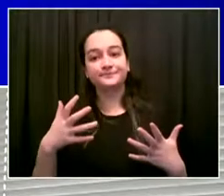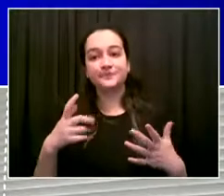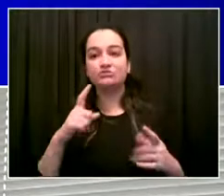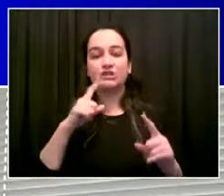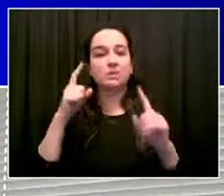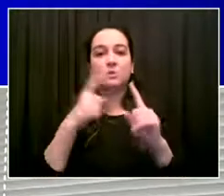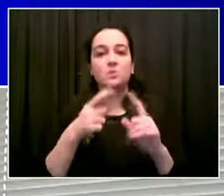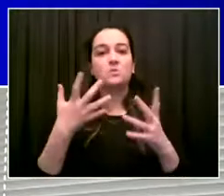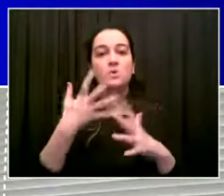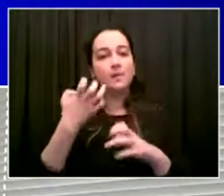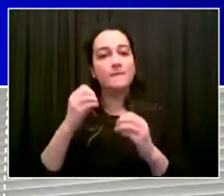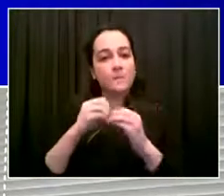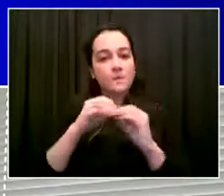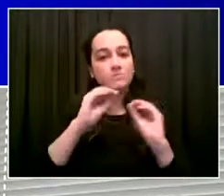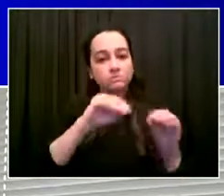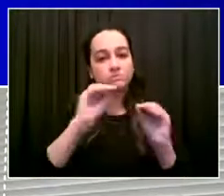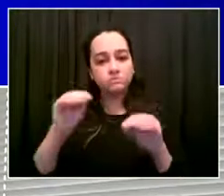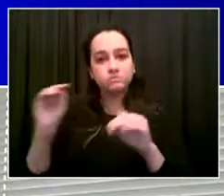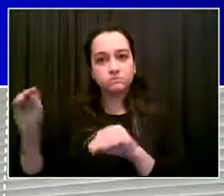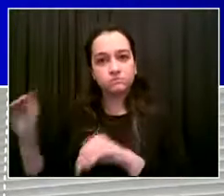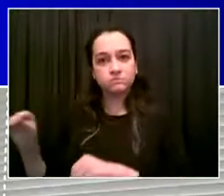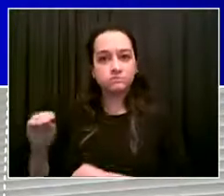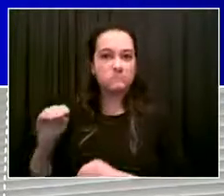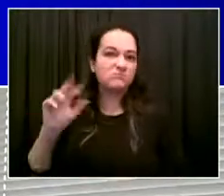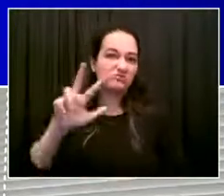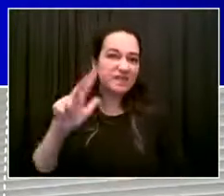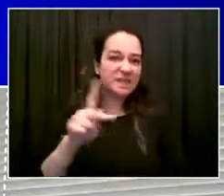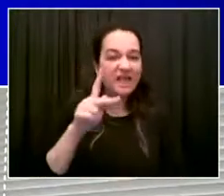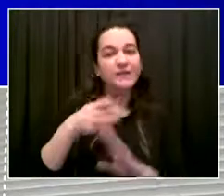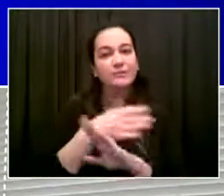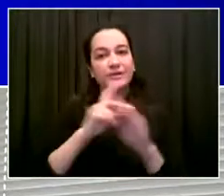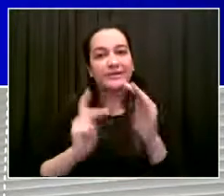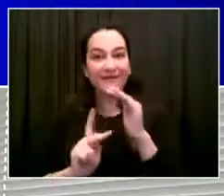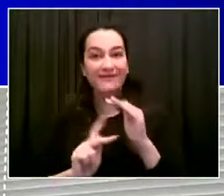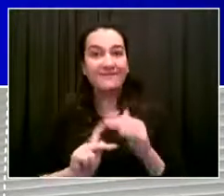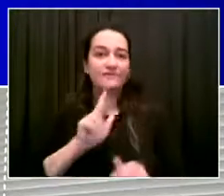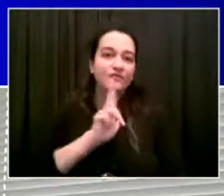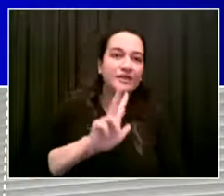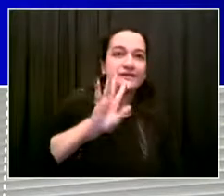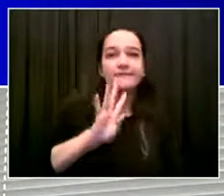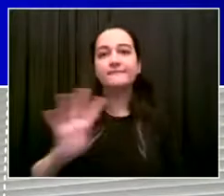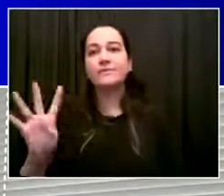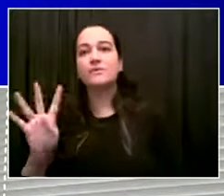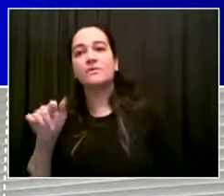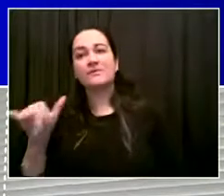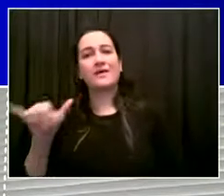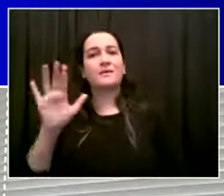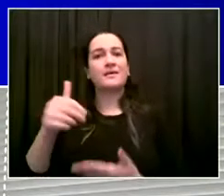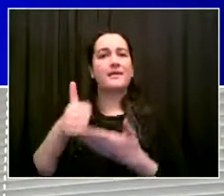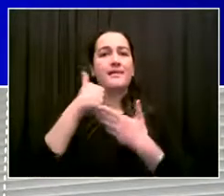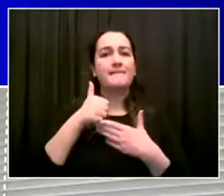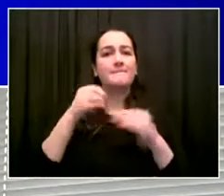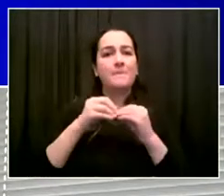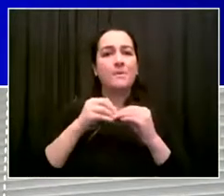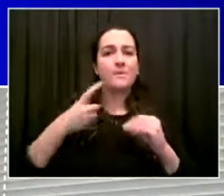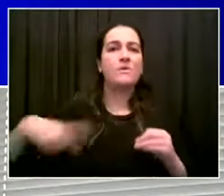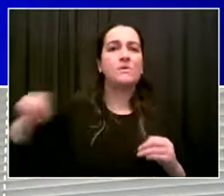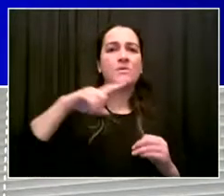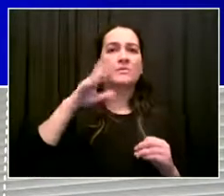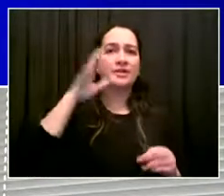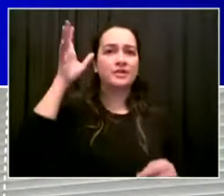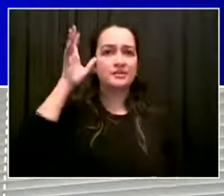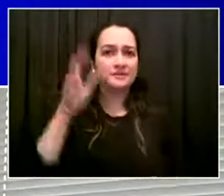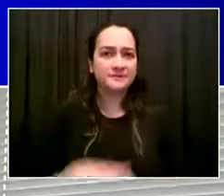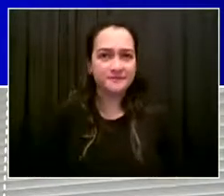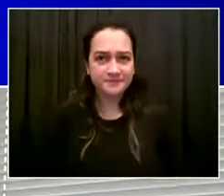we did to secure 900 new pre-k seats before, I will work with parents, providers and the real estate developers to build the seats we need in six months and I'm